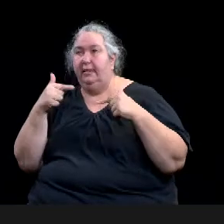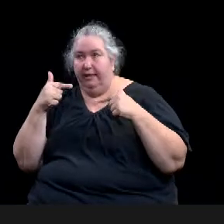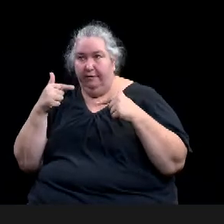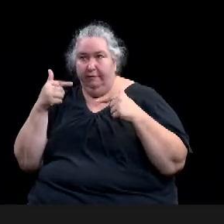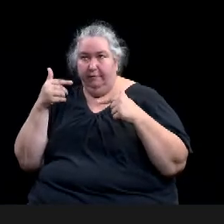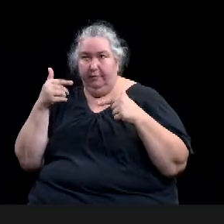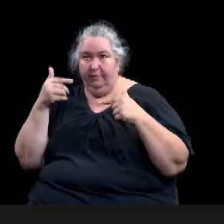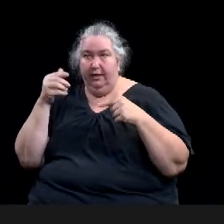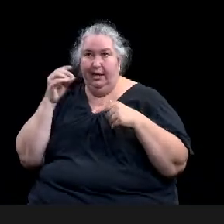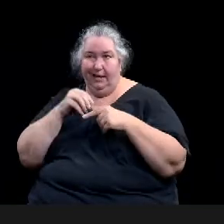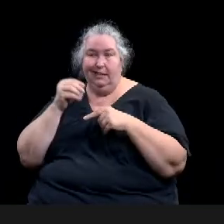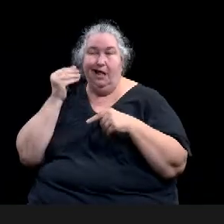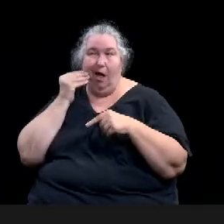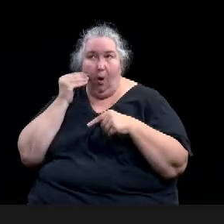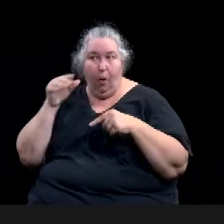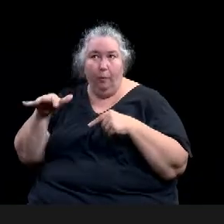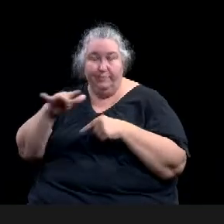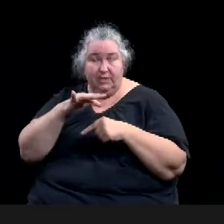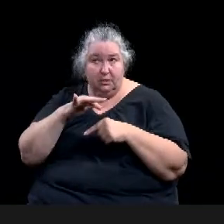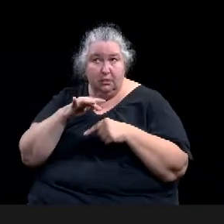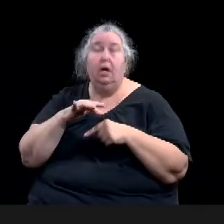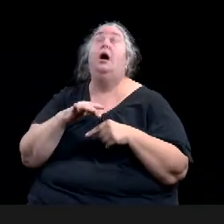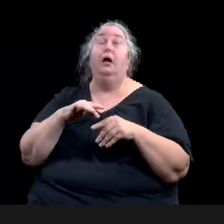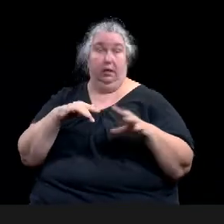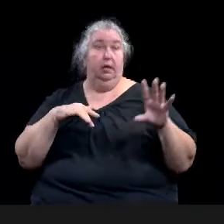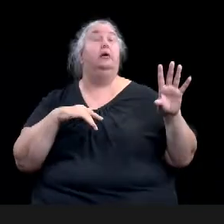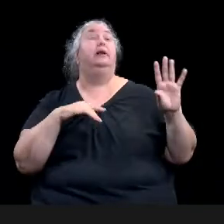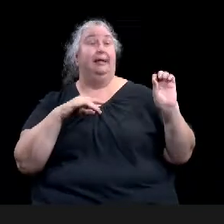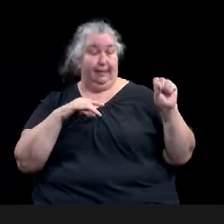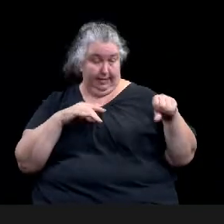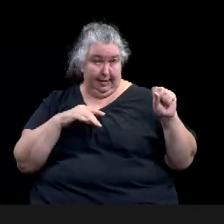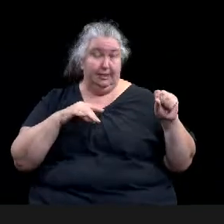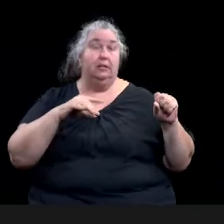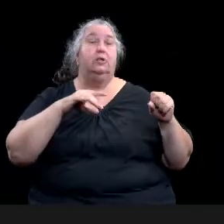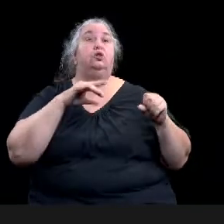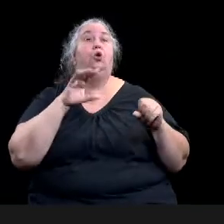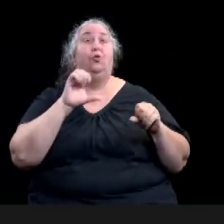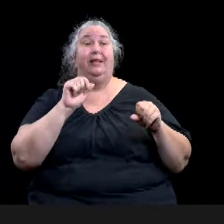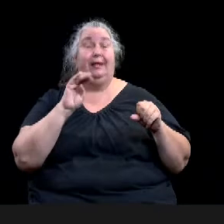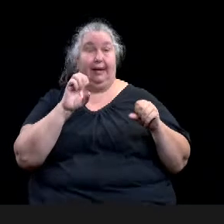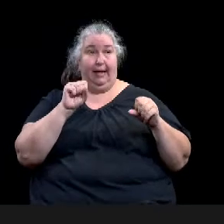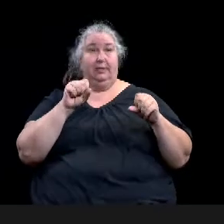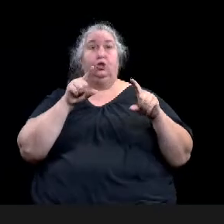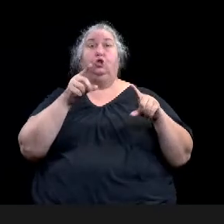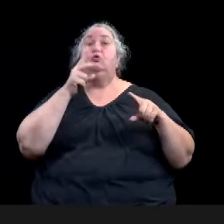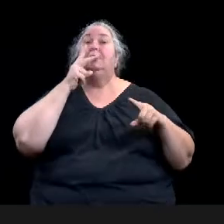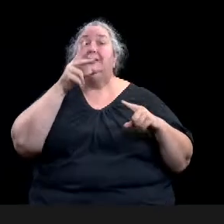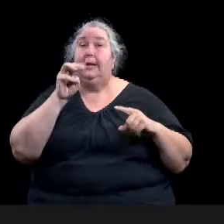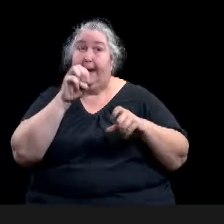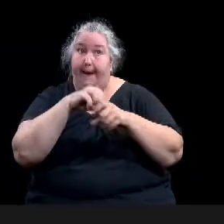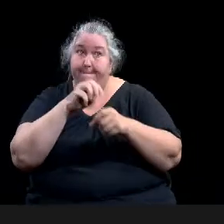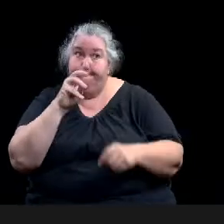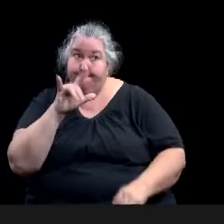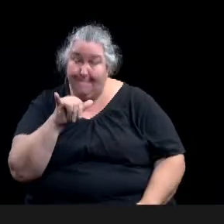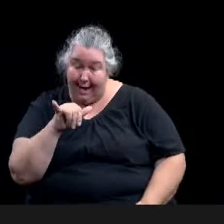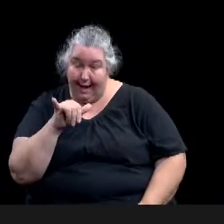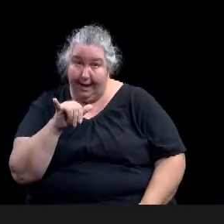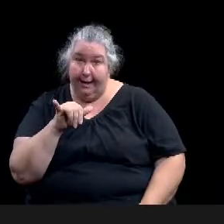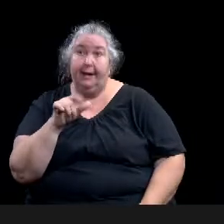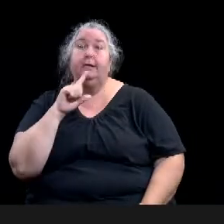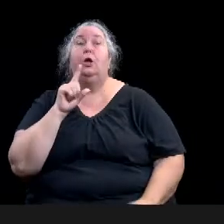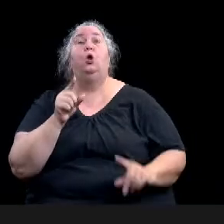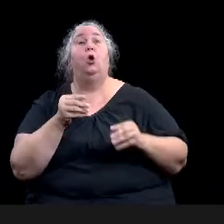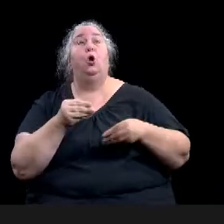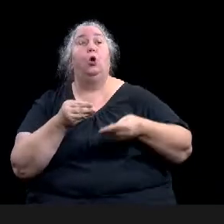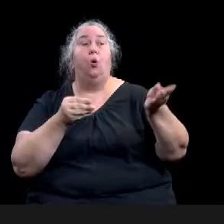uh, that are going to the Plan Commission next week, the April Plan Commission cases, uh, we sent a notice to the owners of